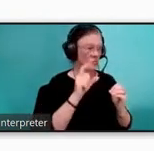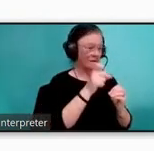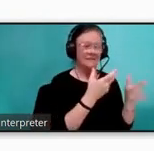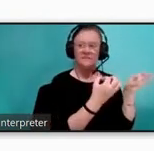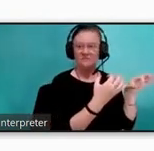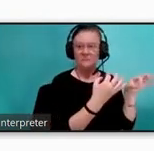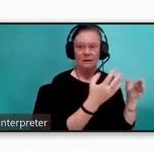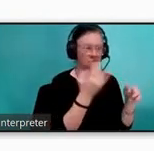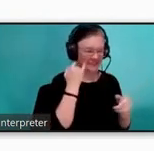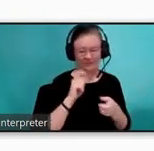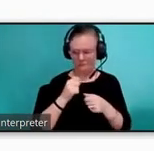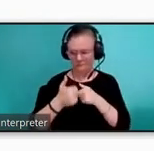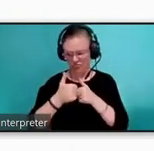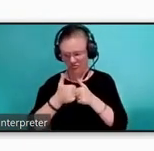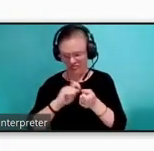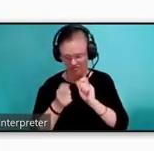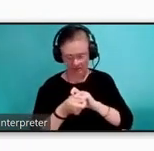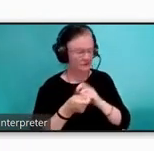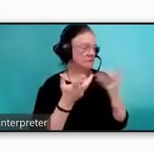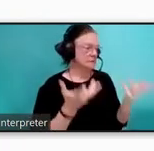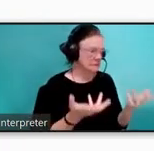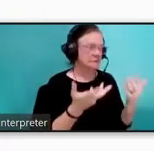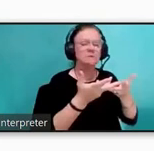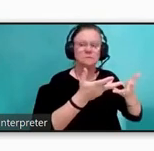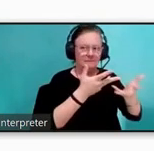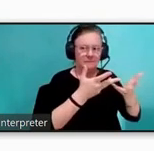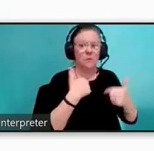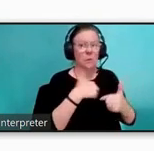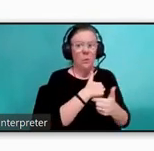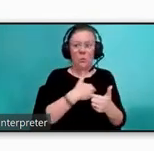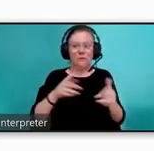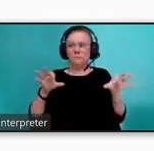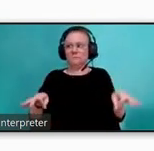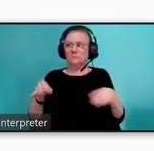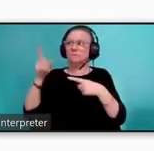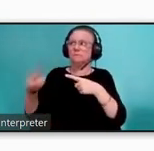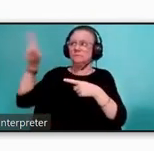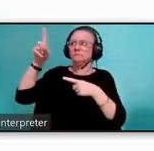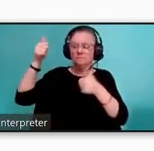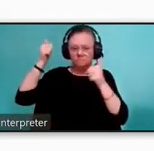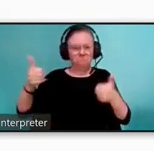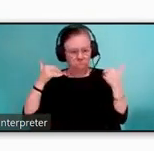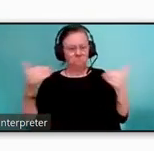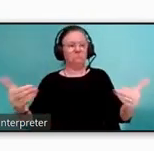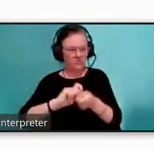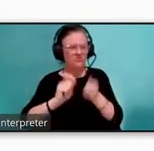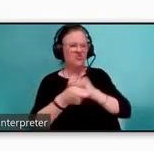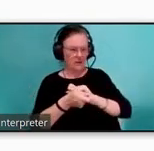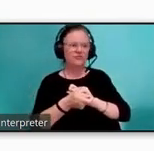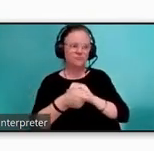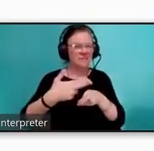But due to the potential threat of COVID-19, transit agencies were permitted to make immediate and temporary changes.